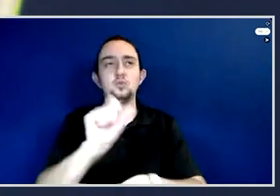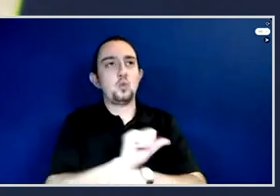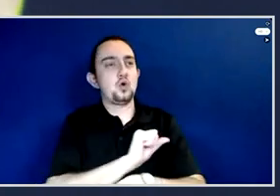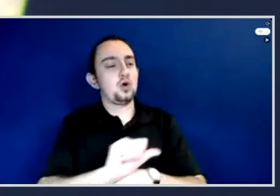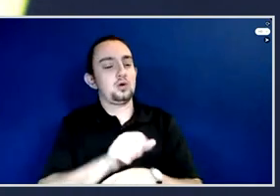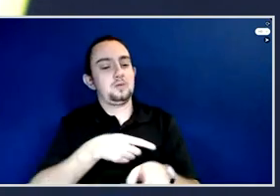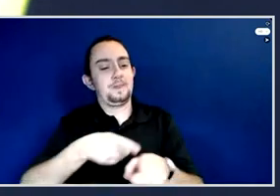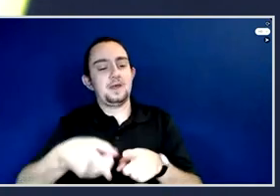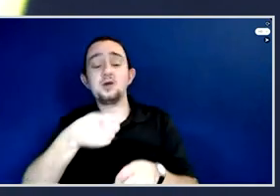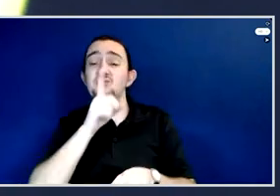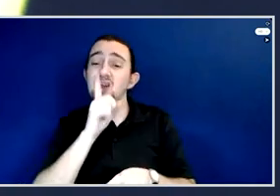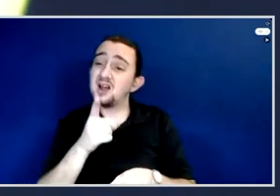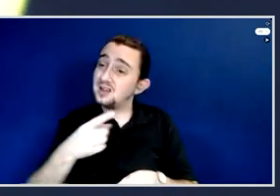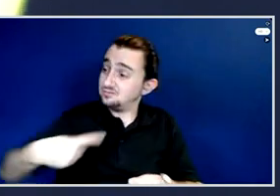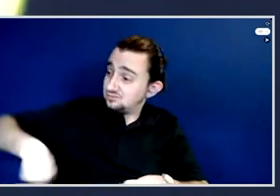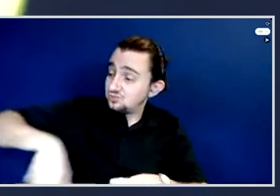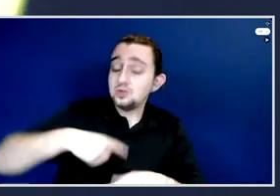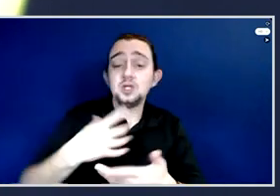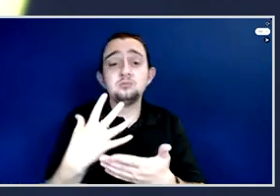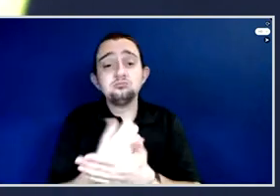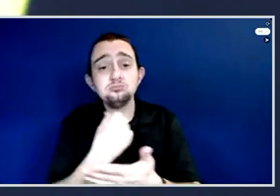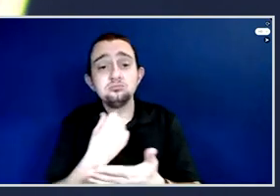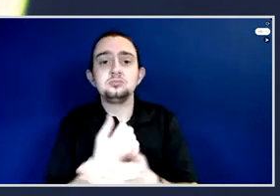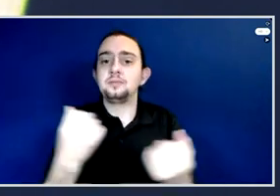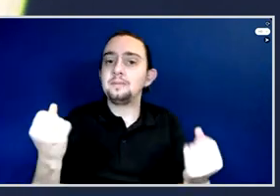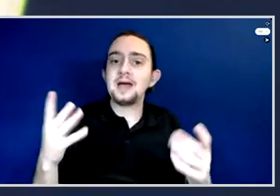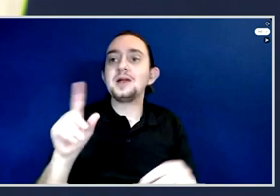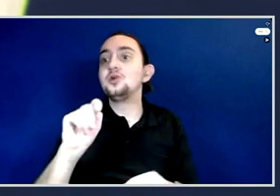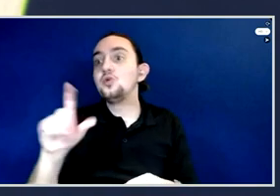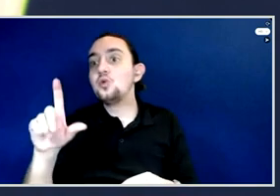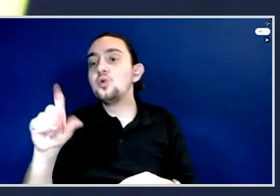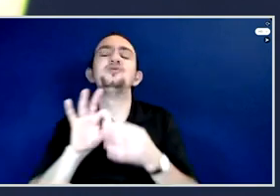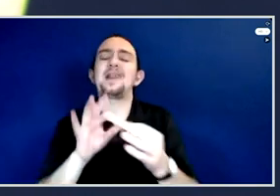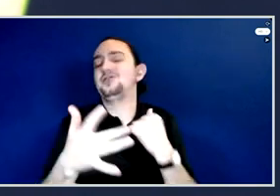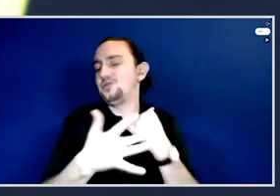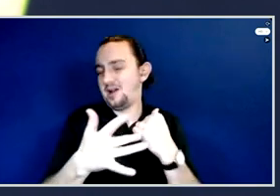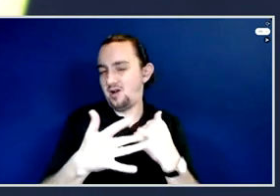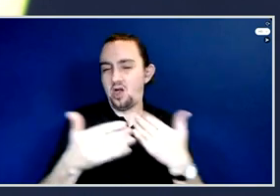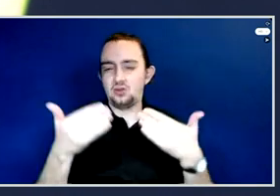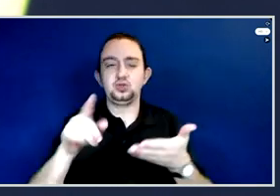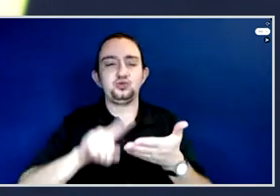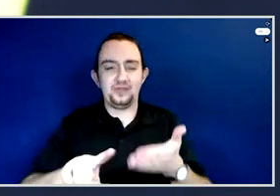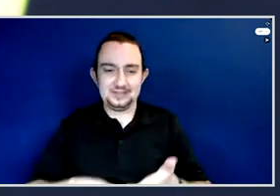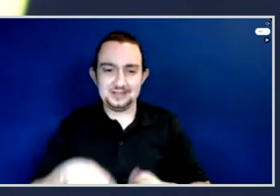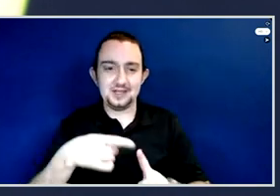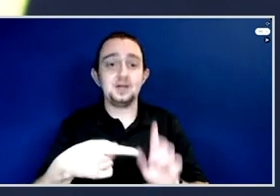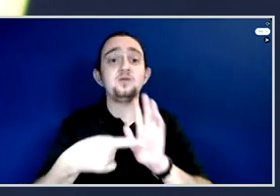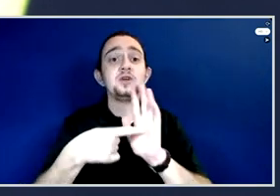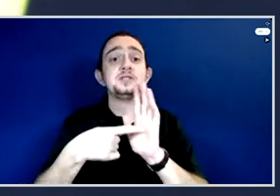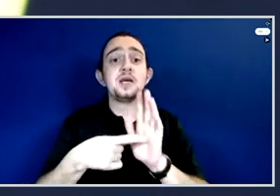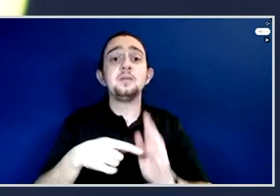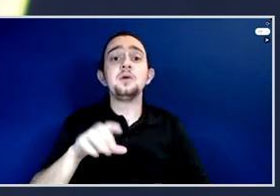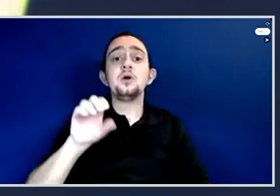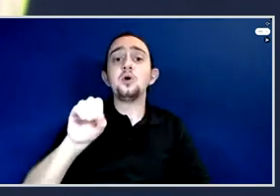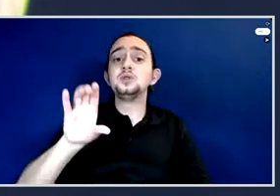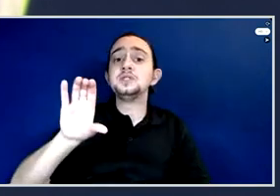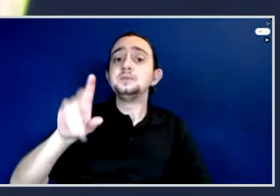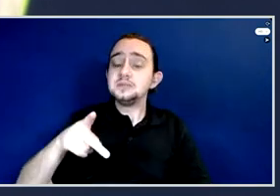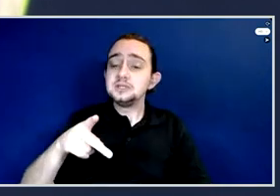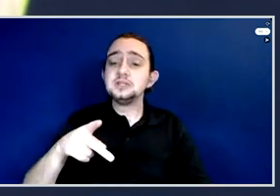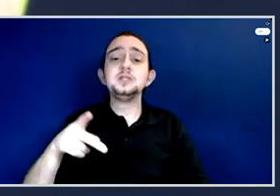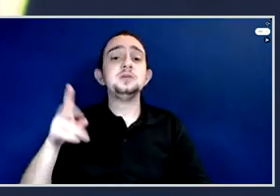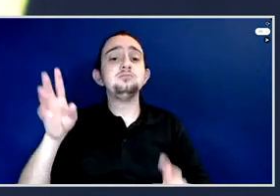basically, to do our own investigation. Like, for instance, OCRP created Aleph database, which is a